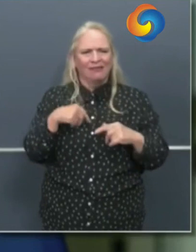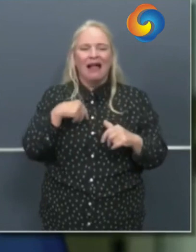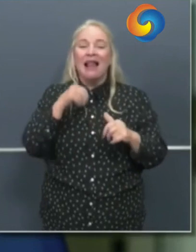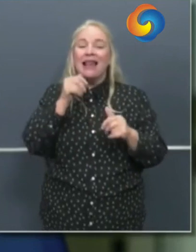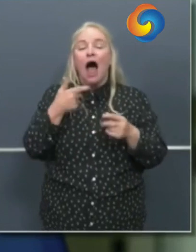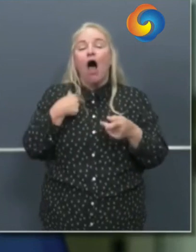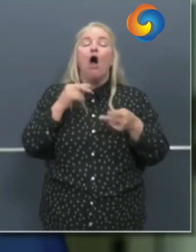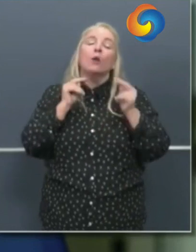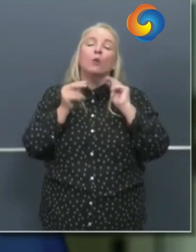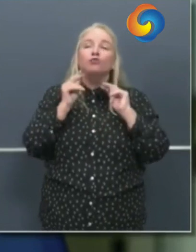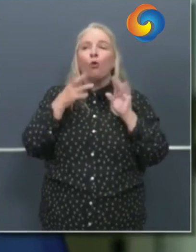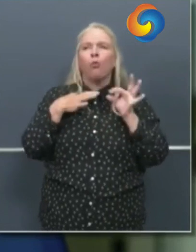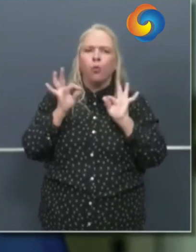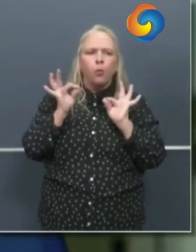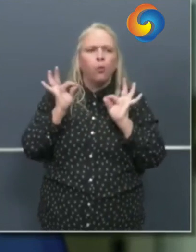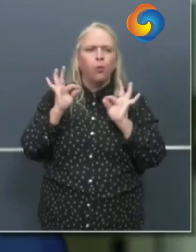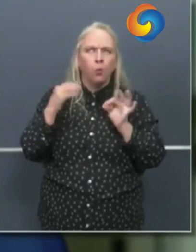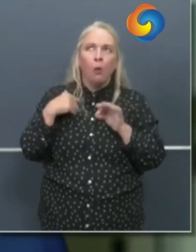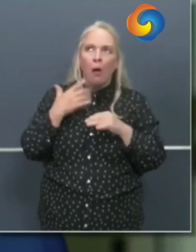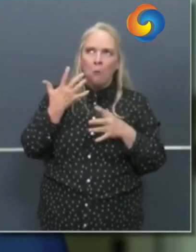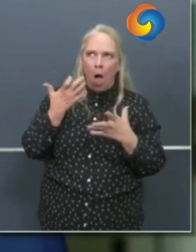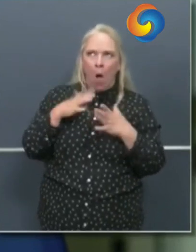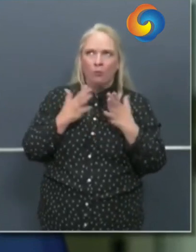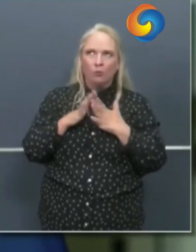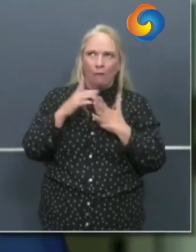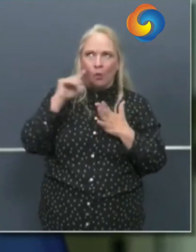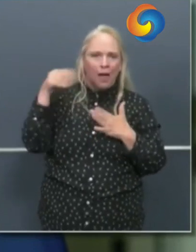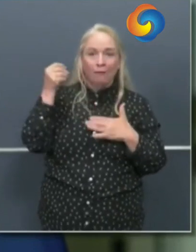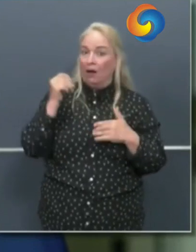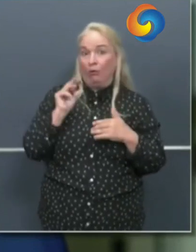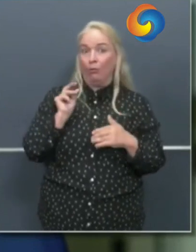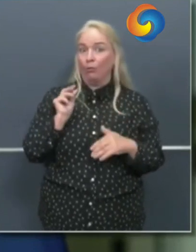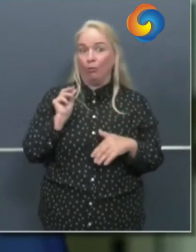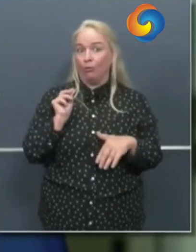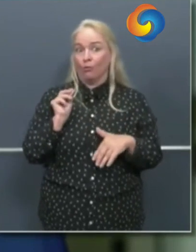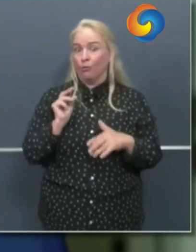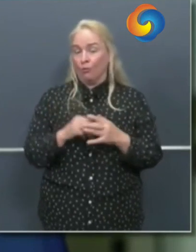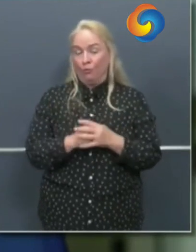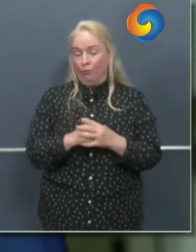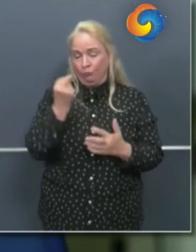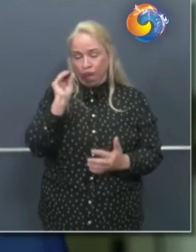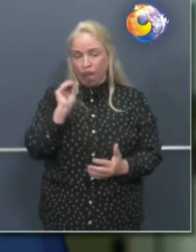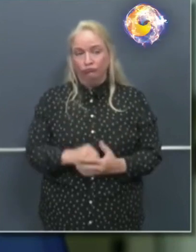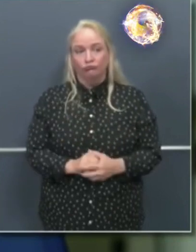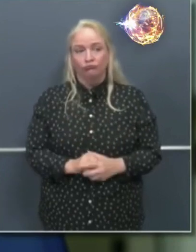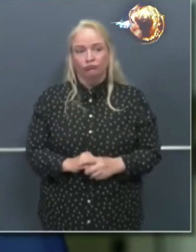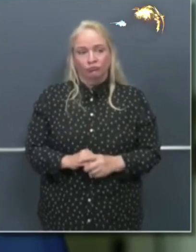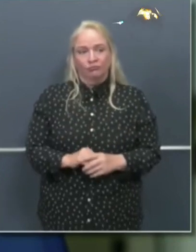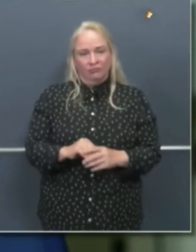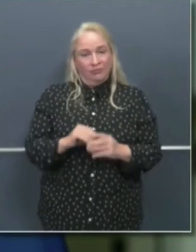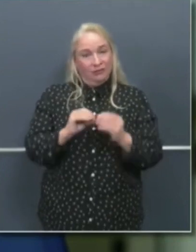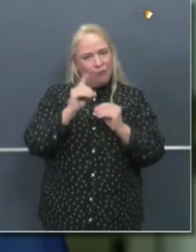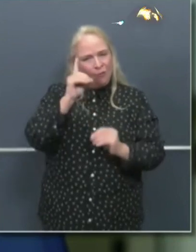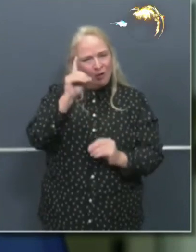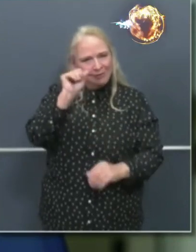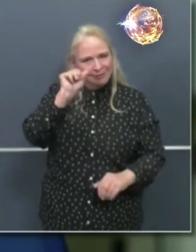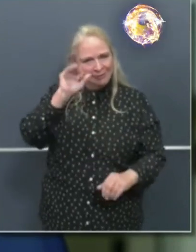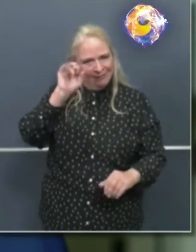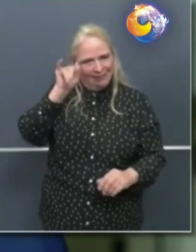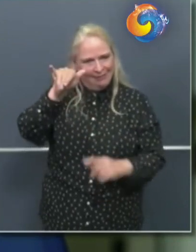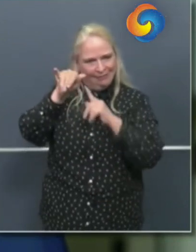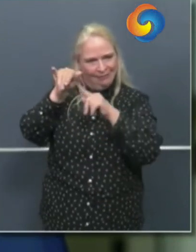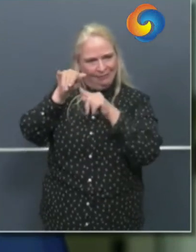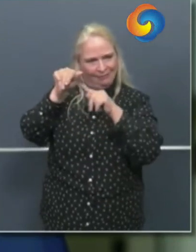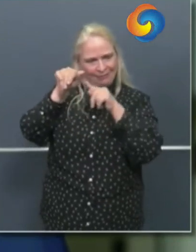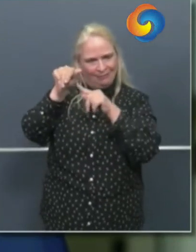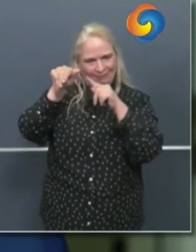reopen our schoolsand we also have to reconcile what is also non-negotiable and that is we must insist upon